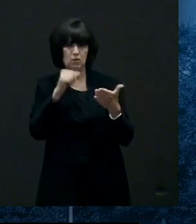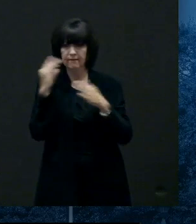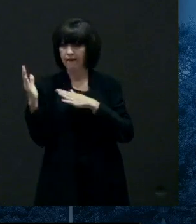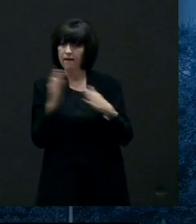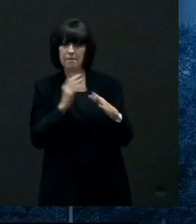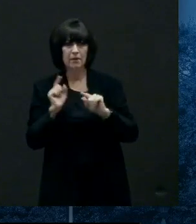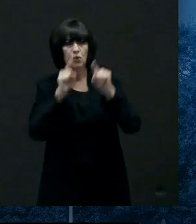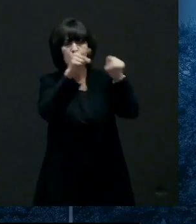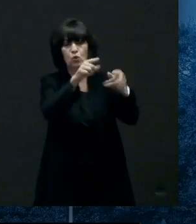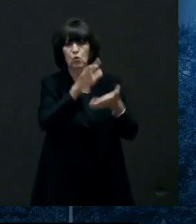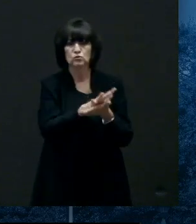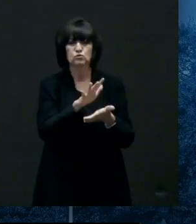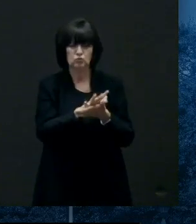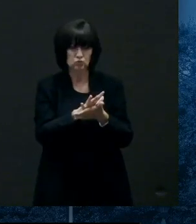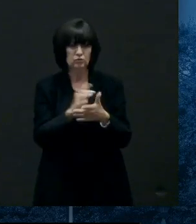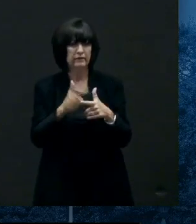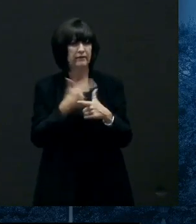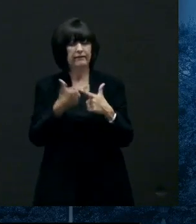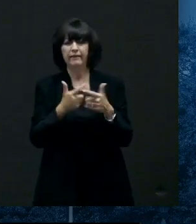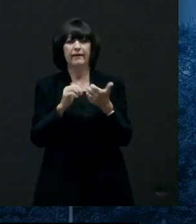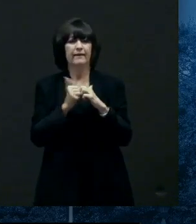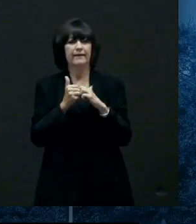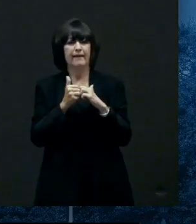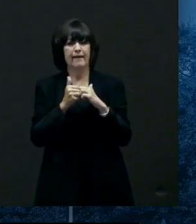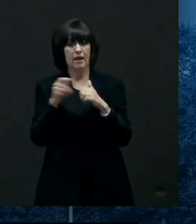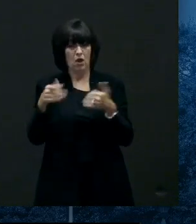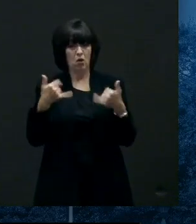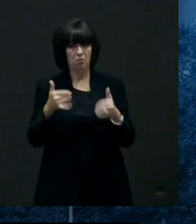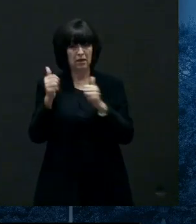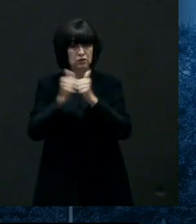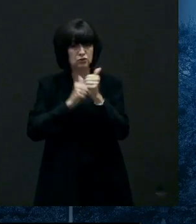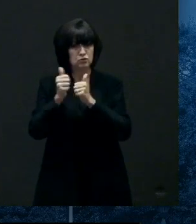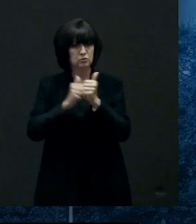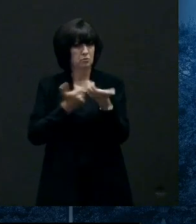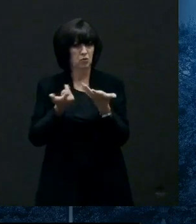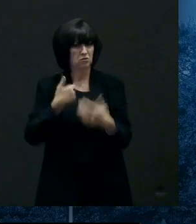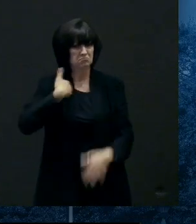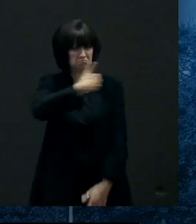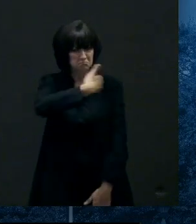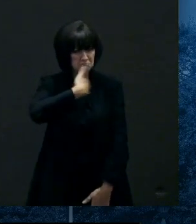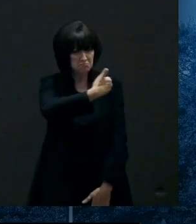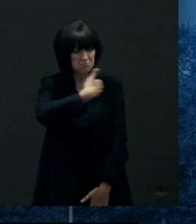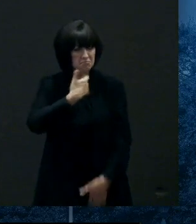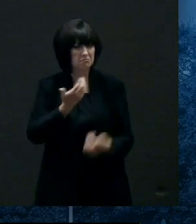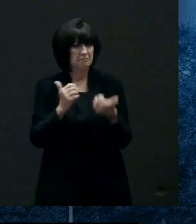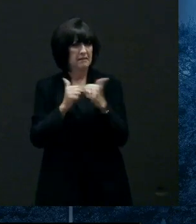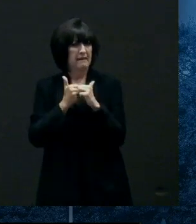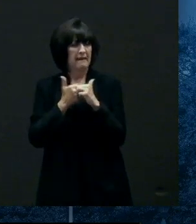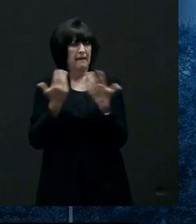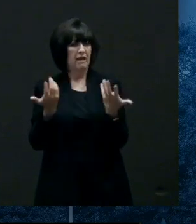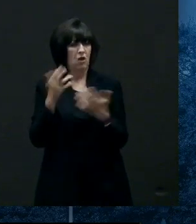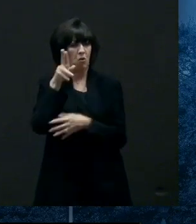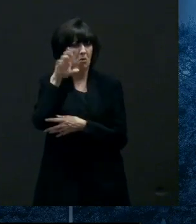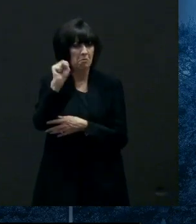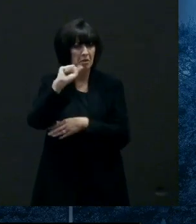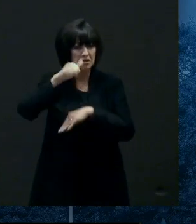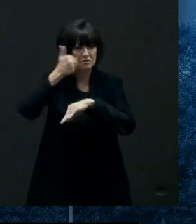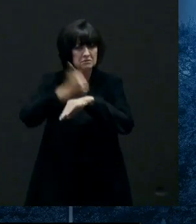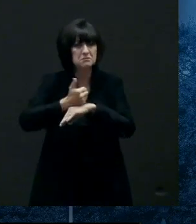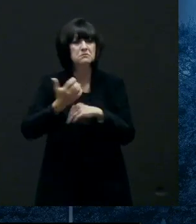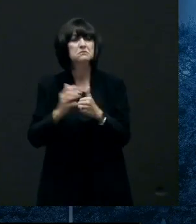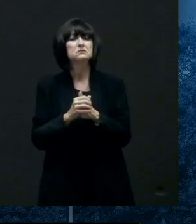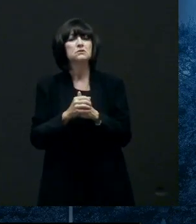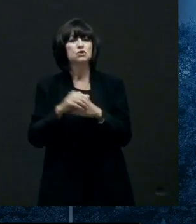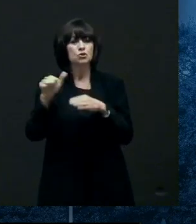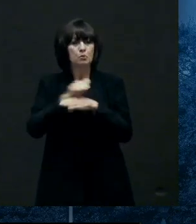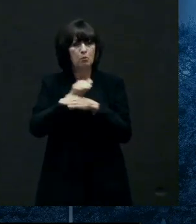get a consensus around a lot of that as a result of operational challenges with with busing and with practice and